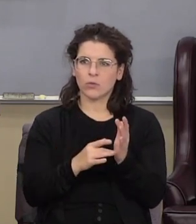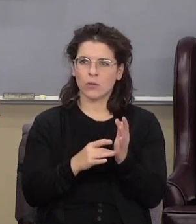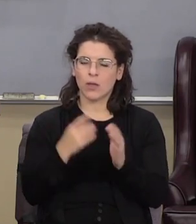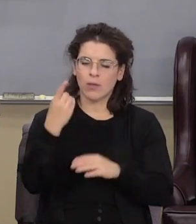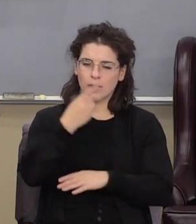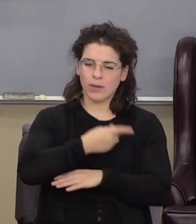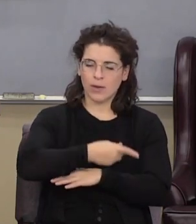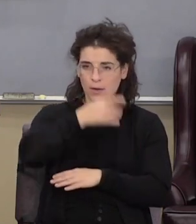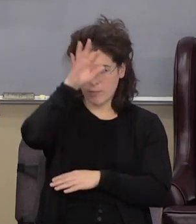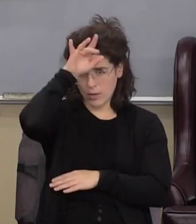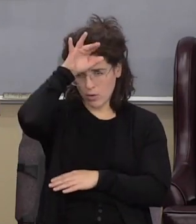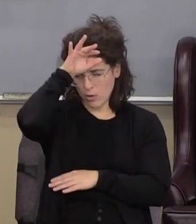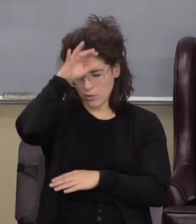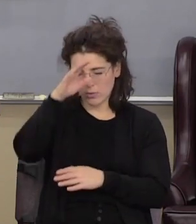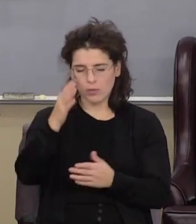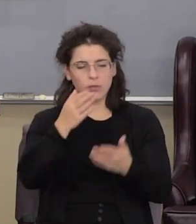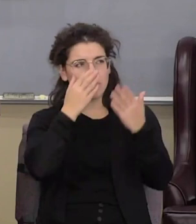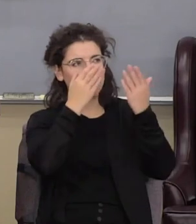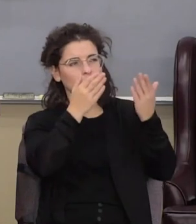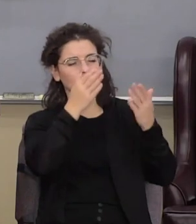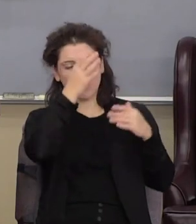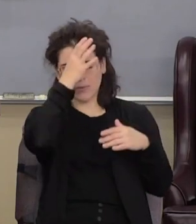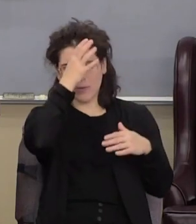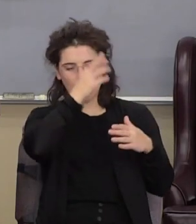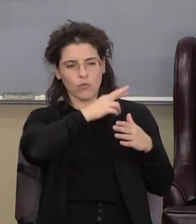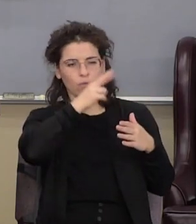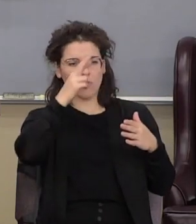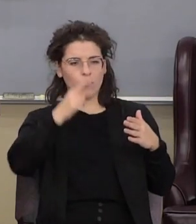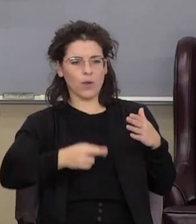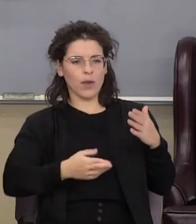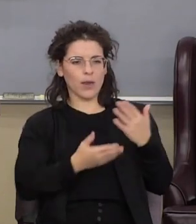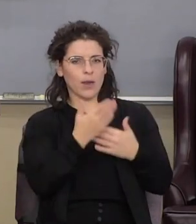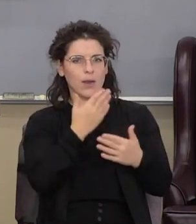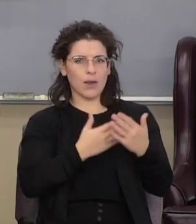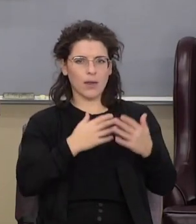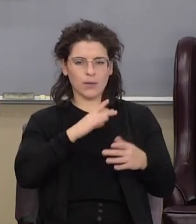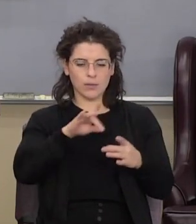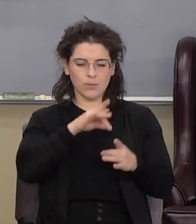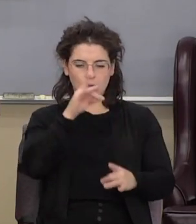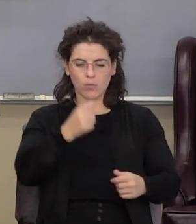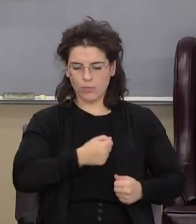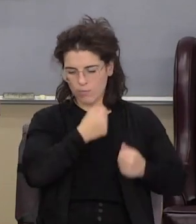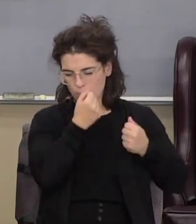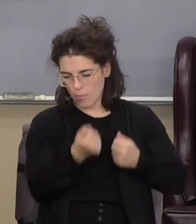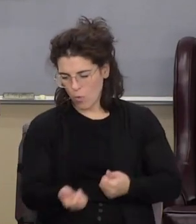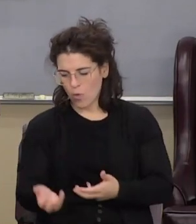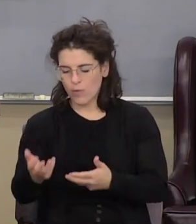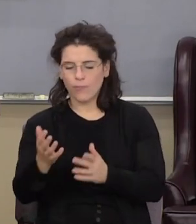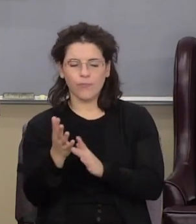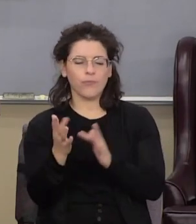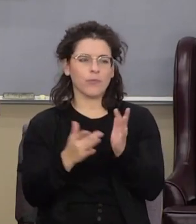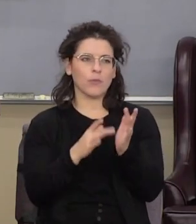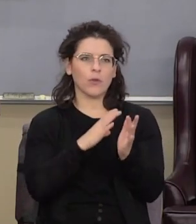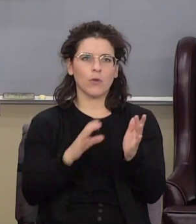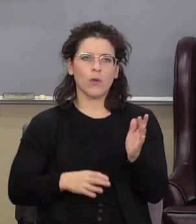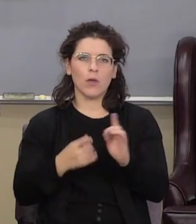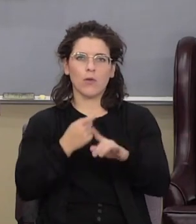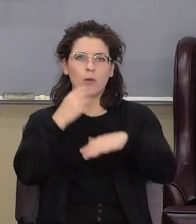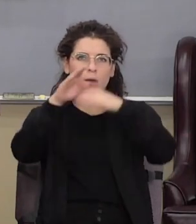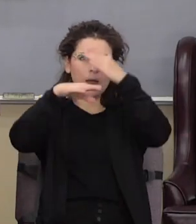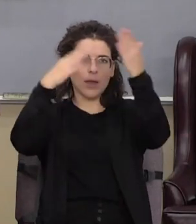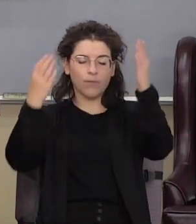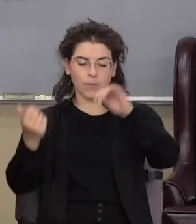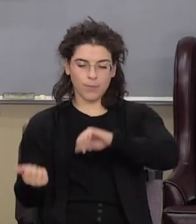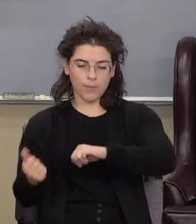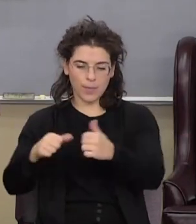day of Pentecost he's exalted he's at the Father's right hand and he pours out the Spirit on them Jesus Christ from heaven baptizes the believing